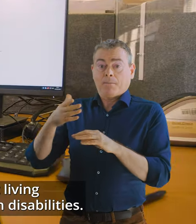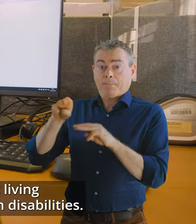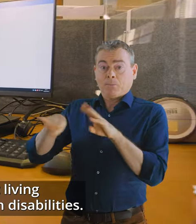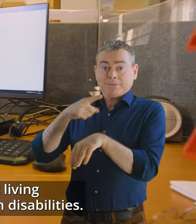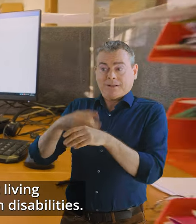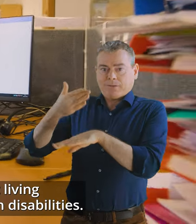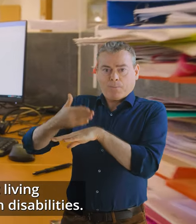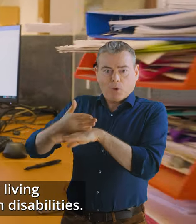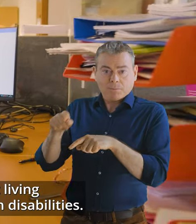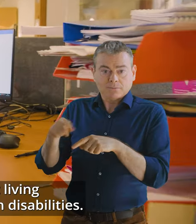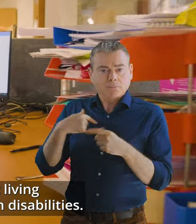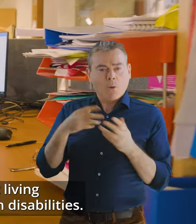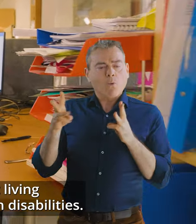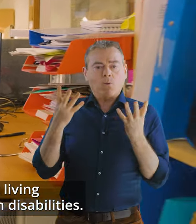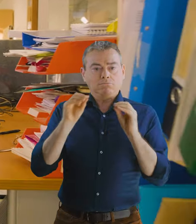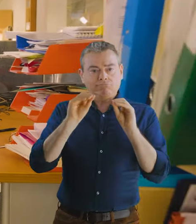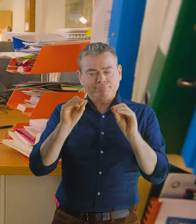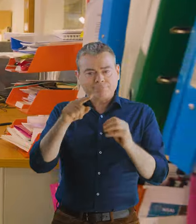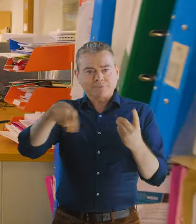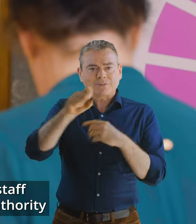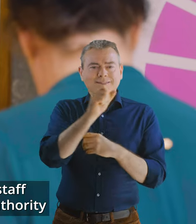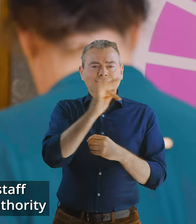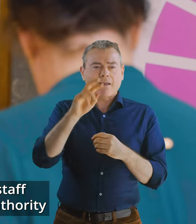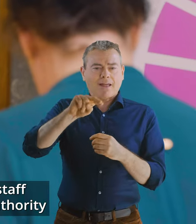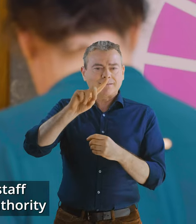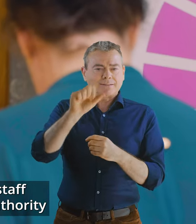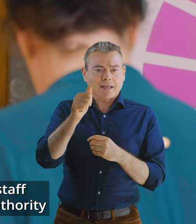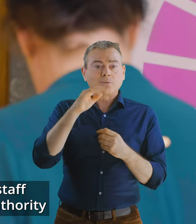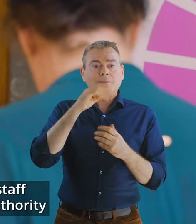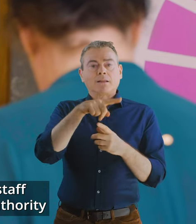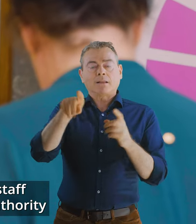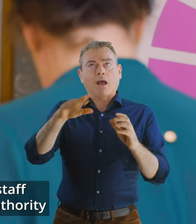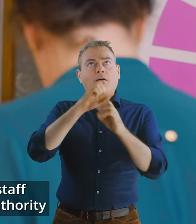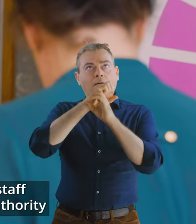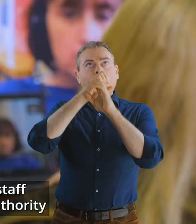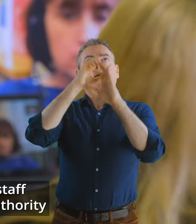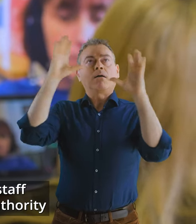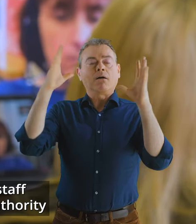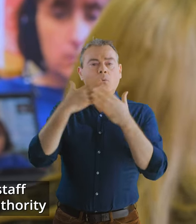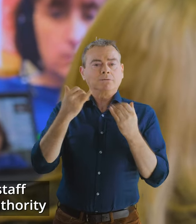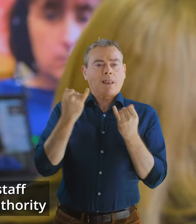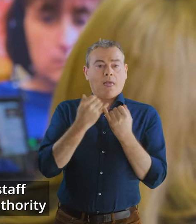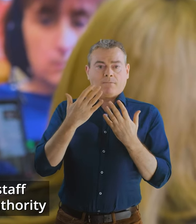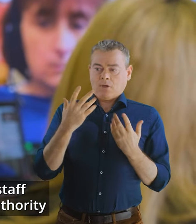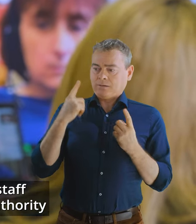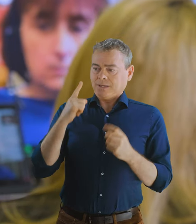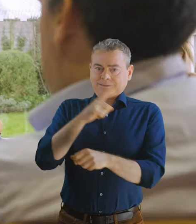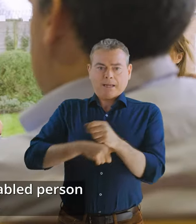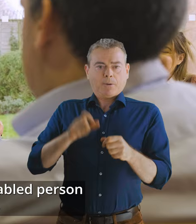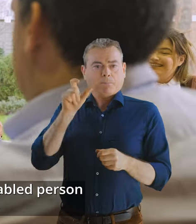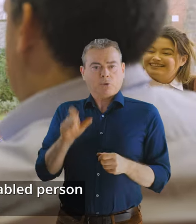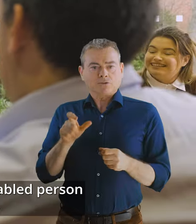or the employment of people with disabilities. I work on educating the staff of the National Disability Authority